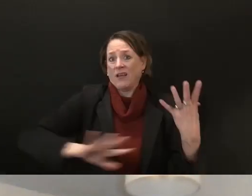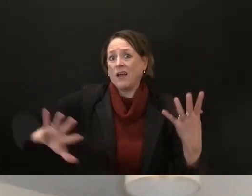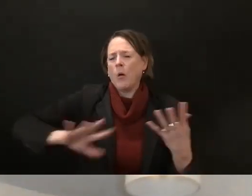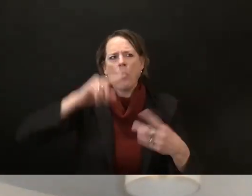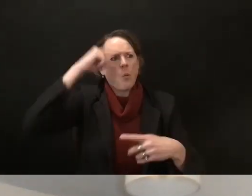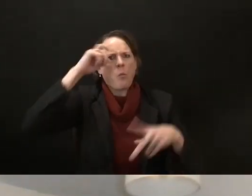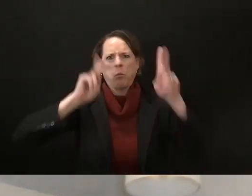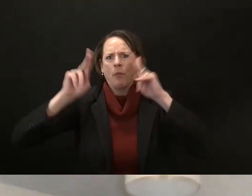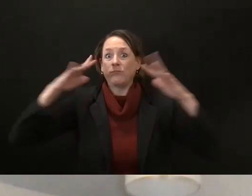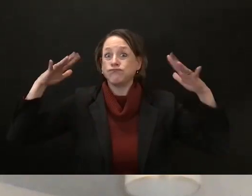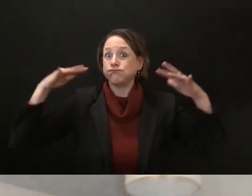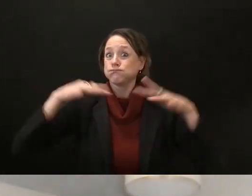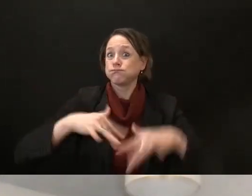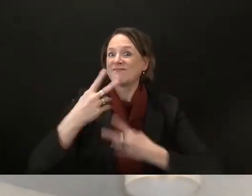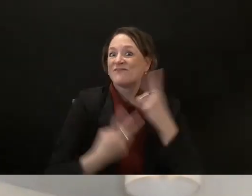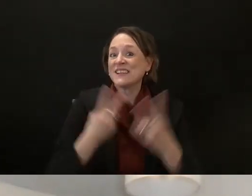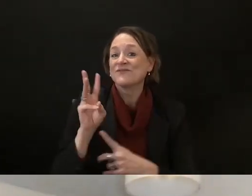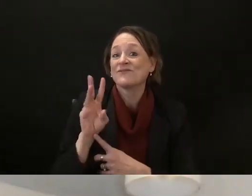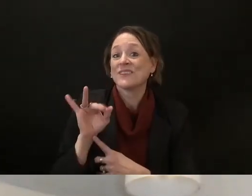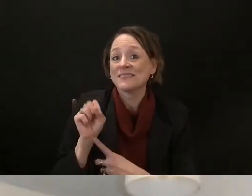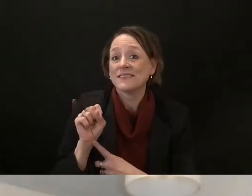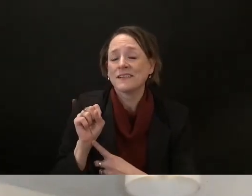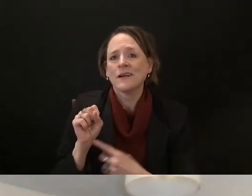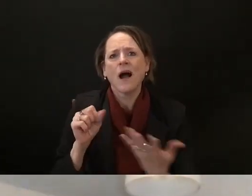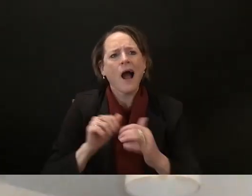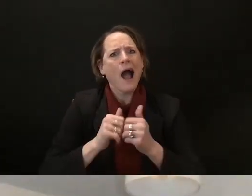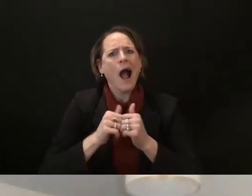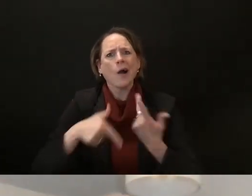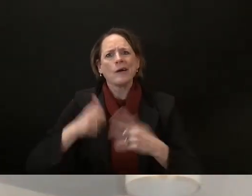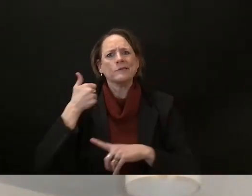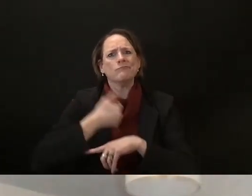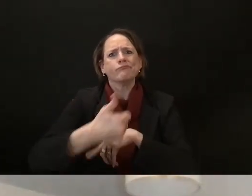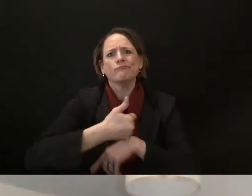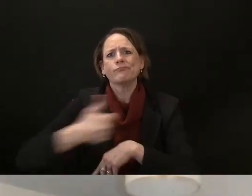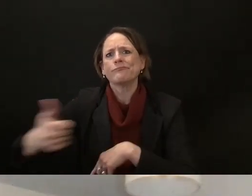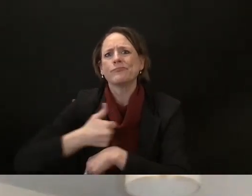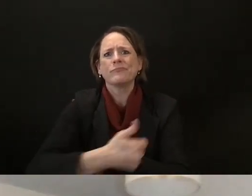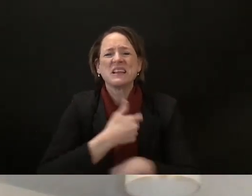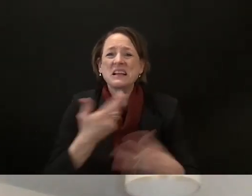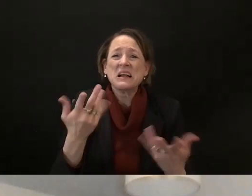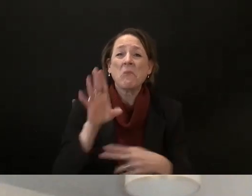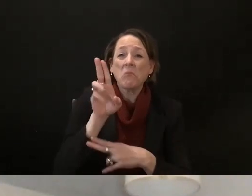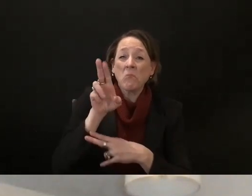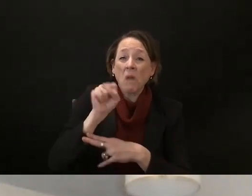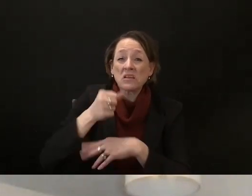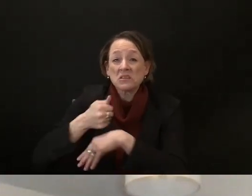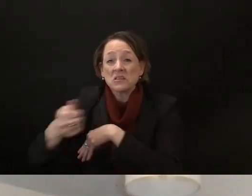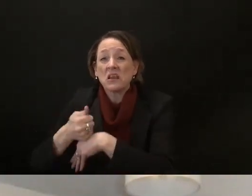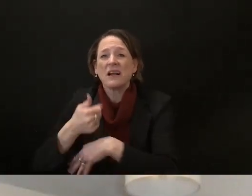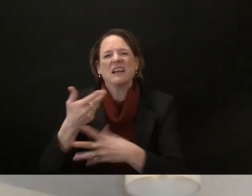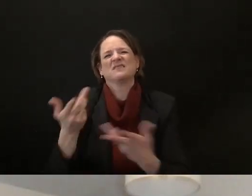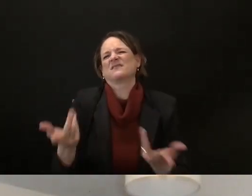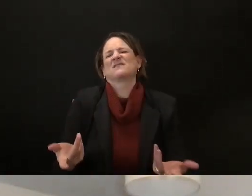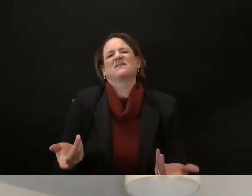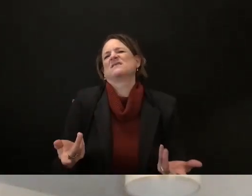have a truly effective public transportation system so we need to push those rtas